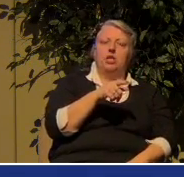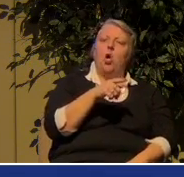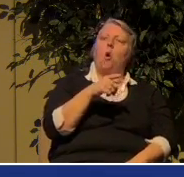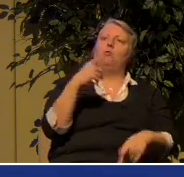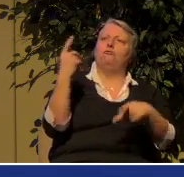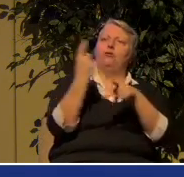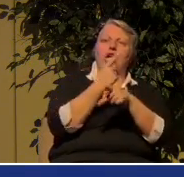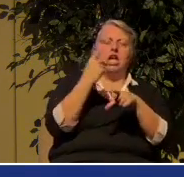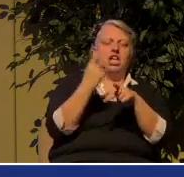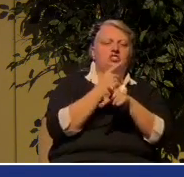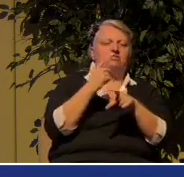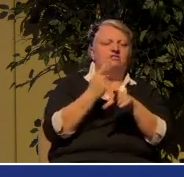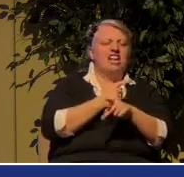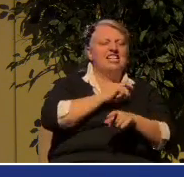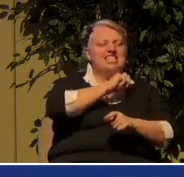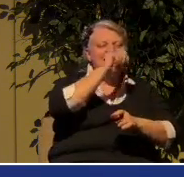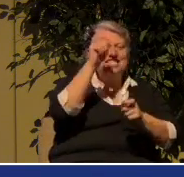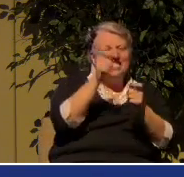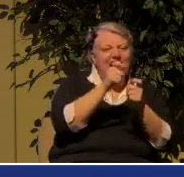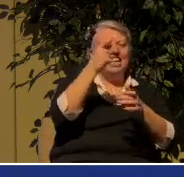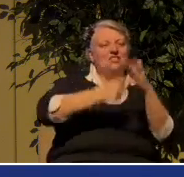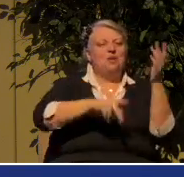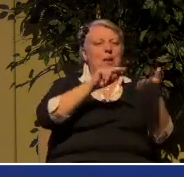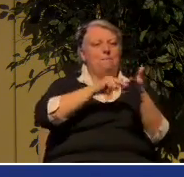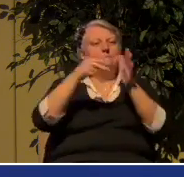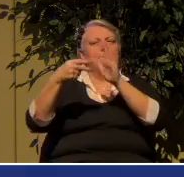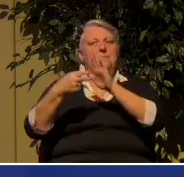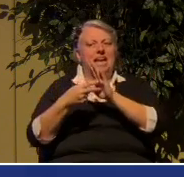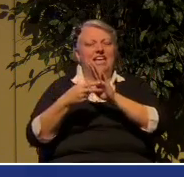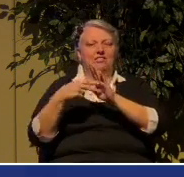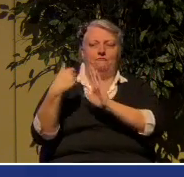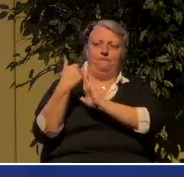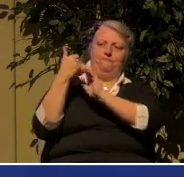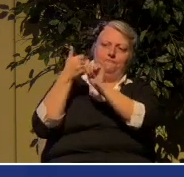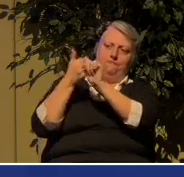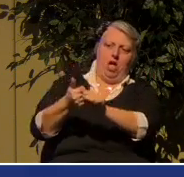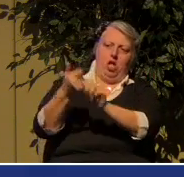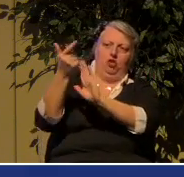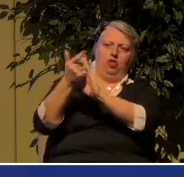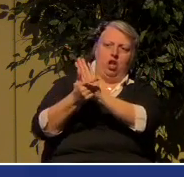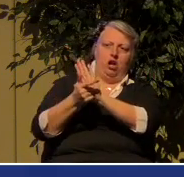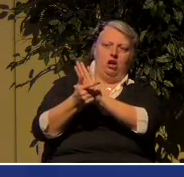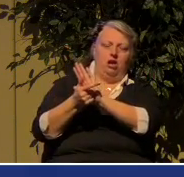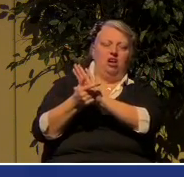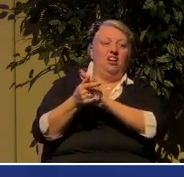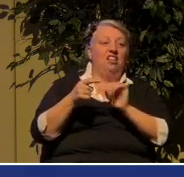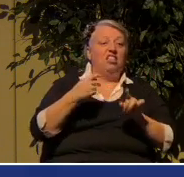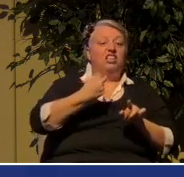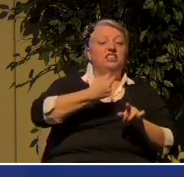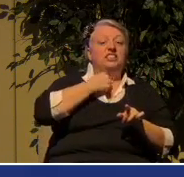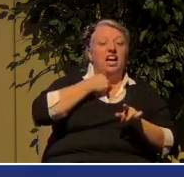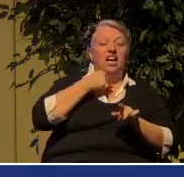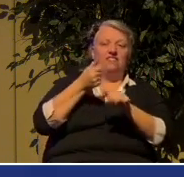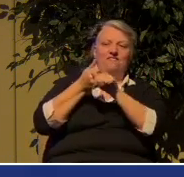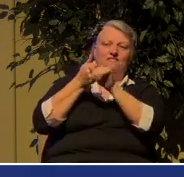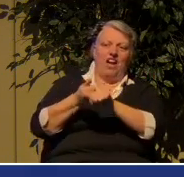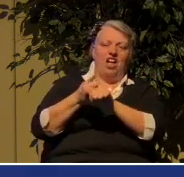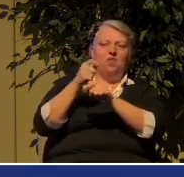looked like. But they got stuck on the letter of the law. They forgot the spirit that was behind it.